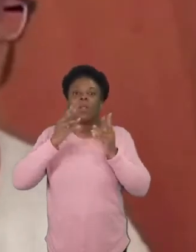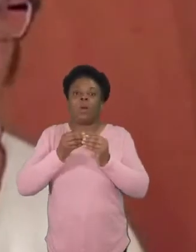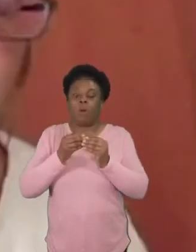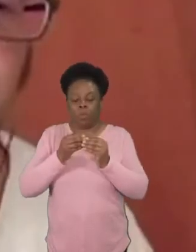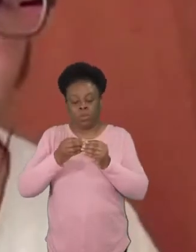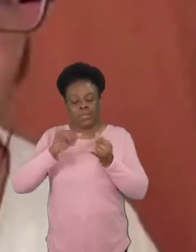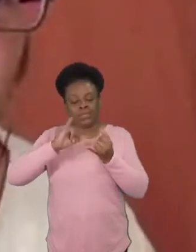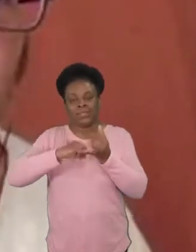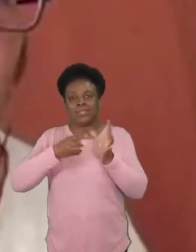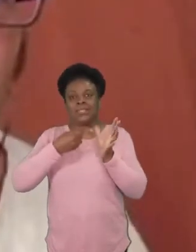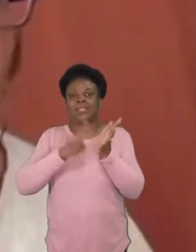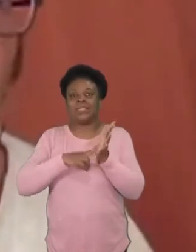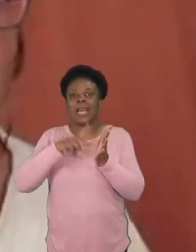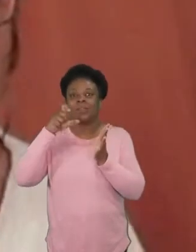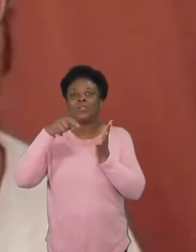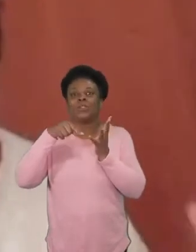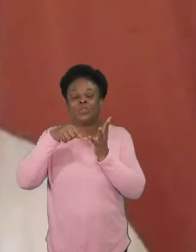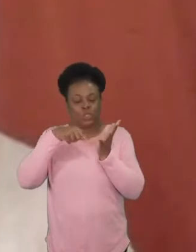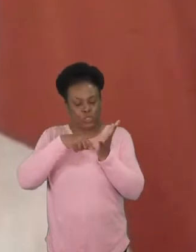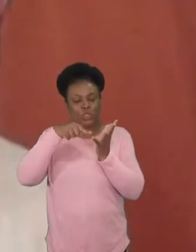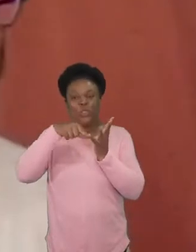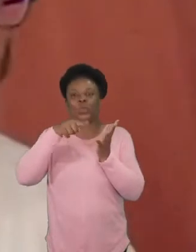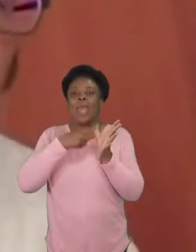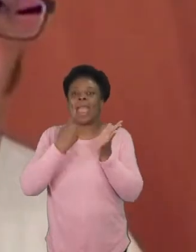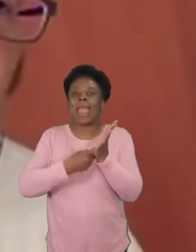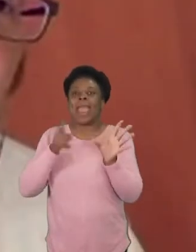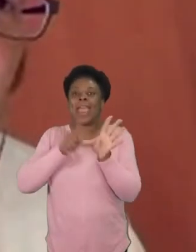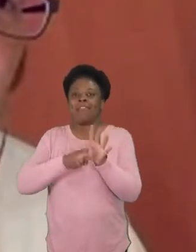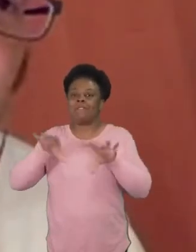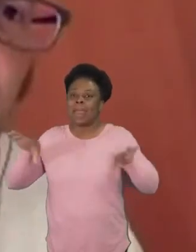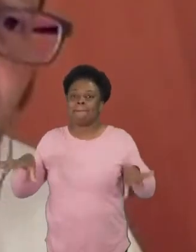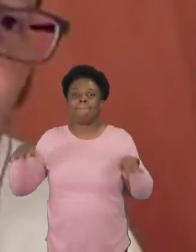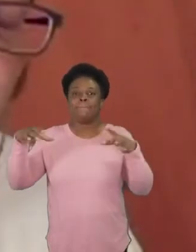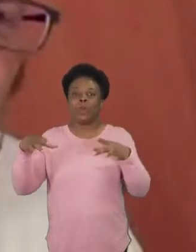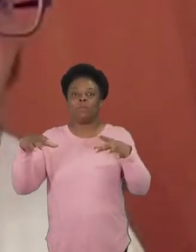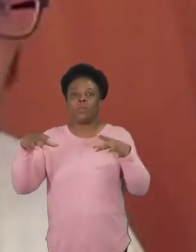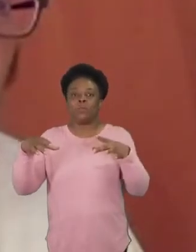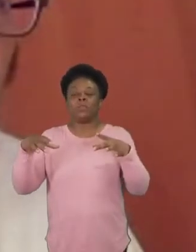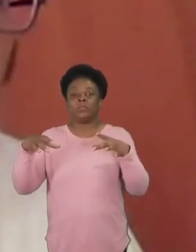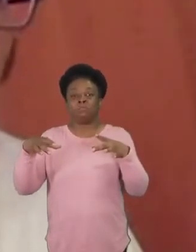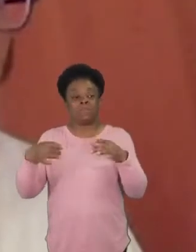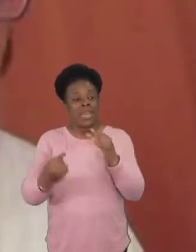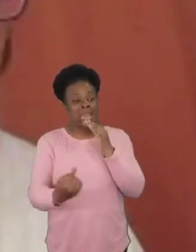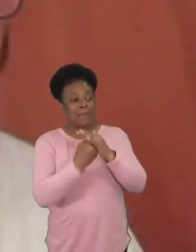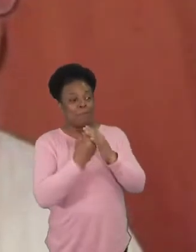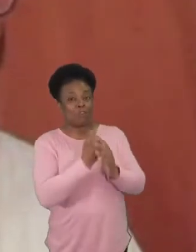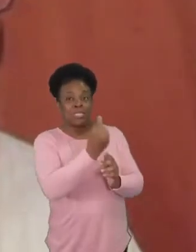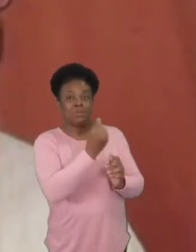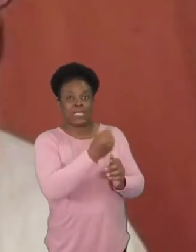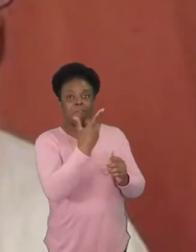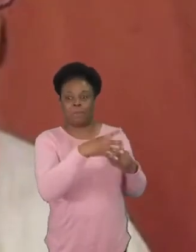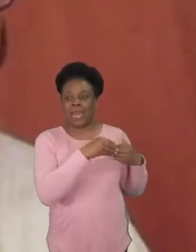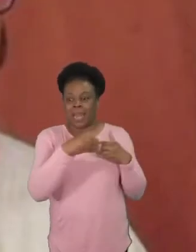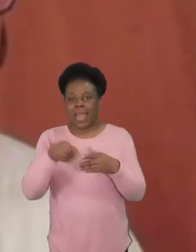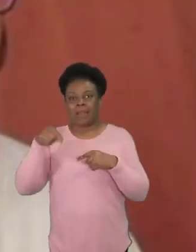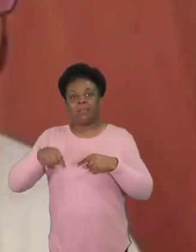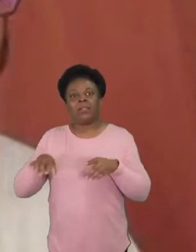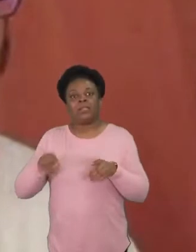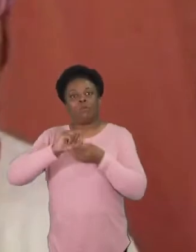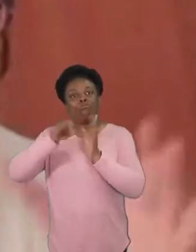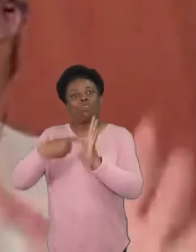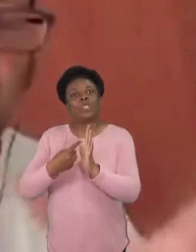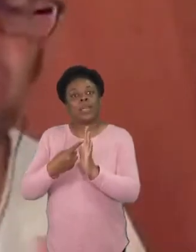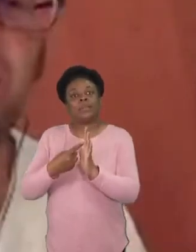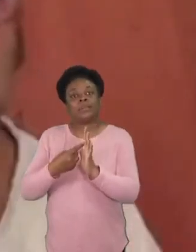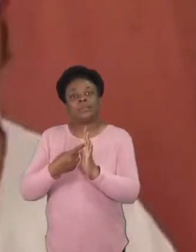and this is happening all over our country has been led by uh uh immigrants and refugees families here so rather